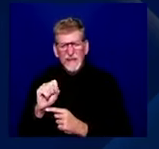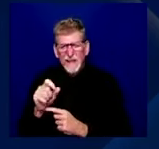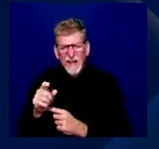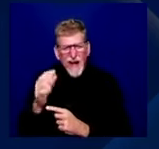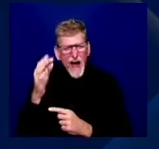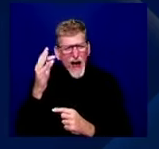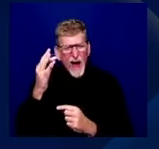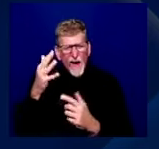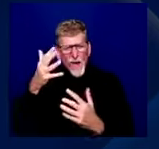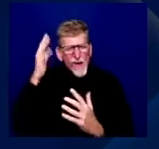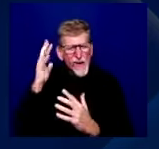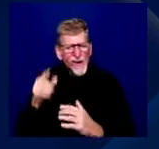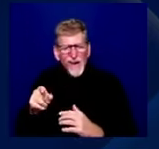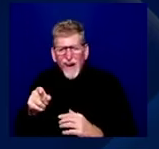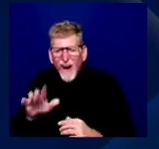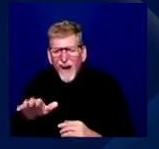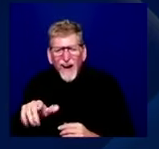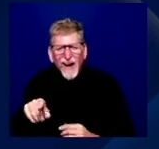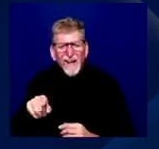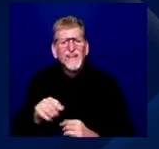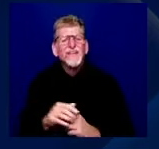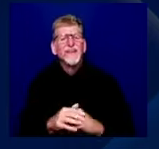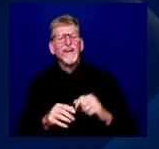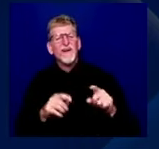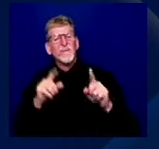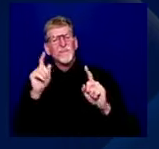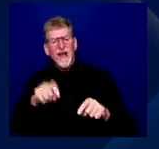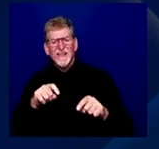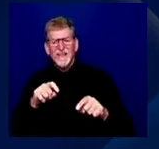like, he needs to do some, some crowdsourcing and get us straight. Seriously.